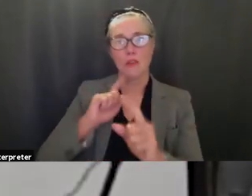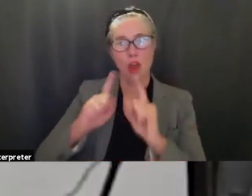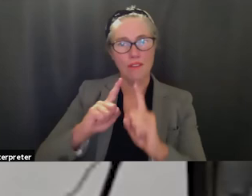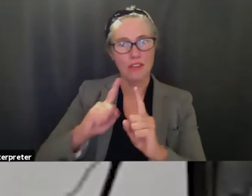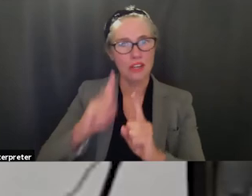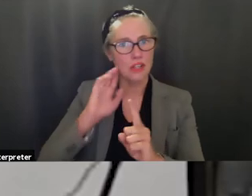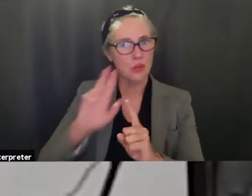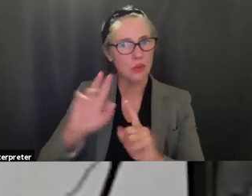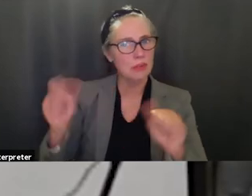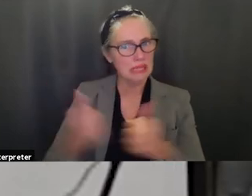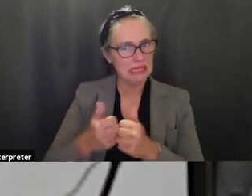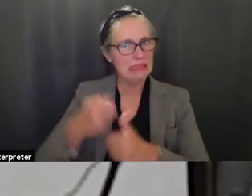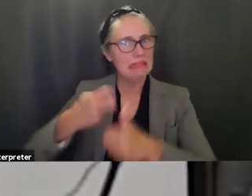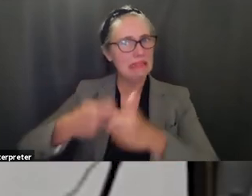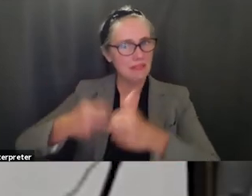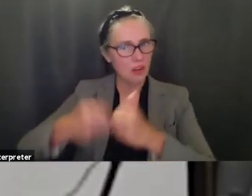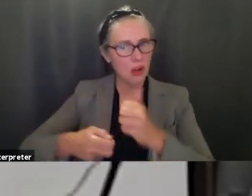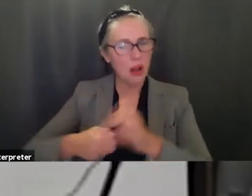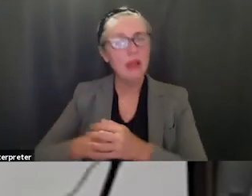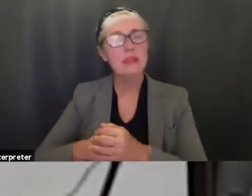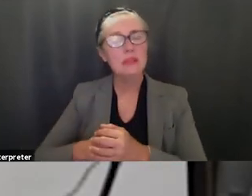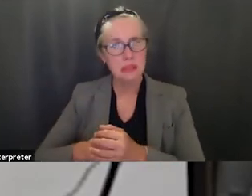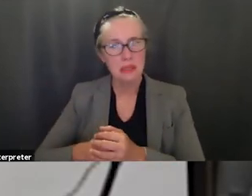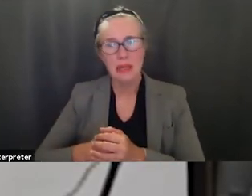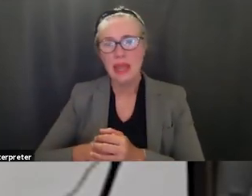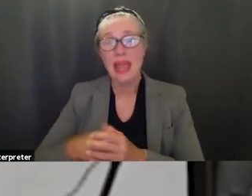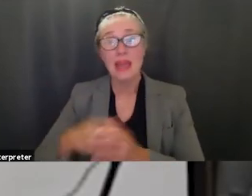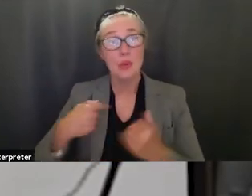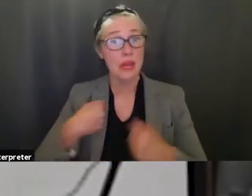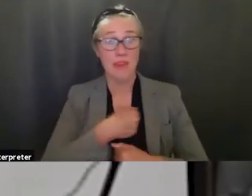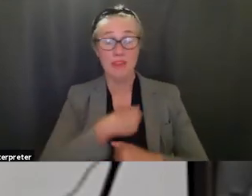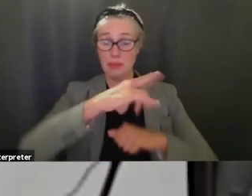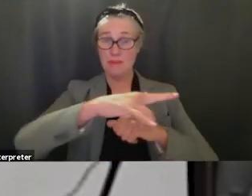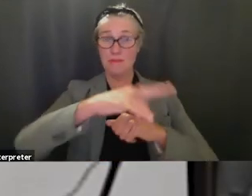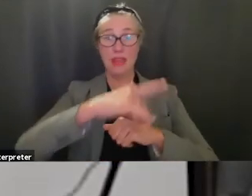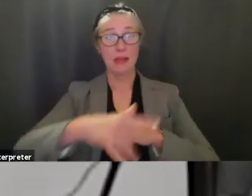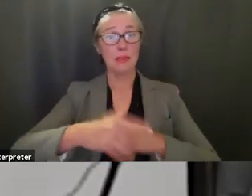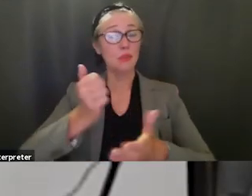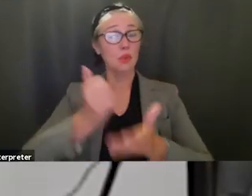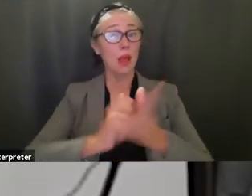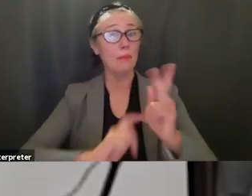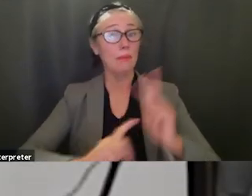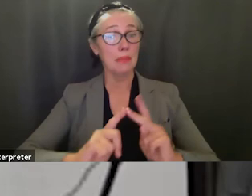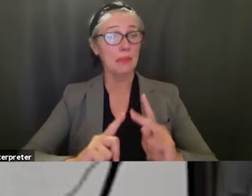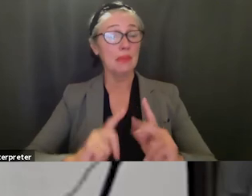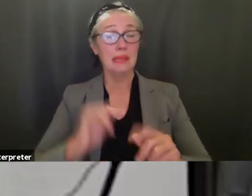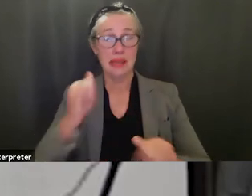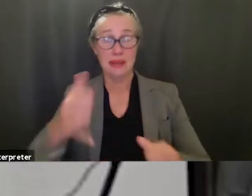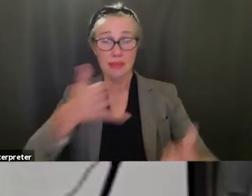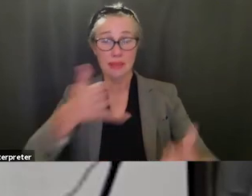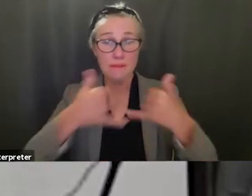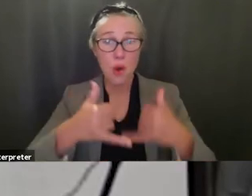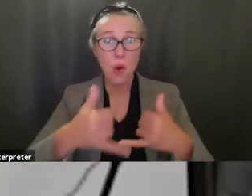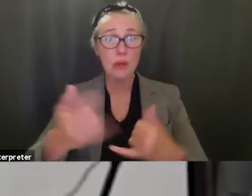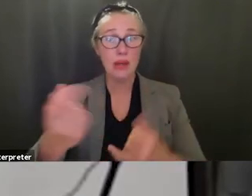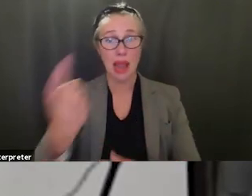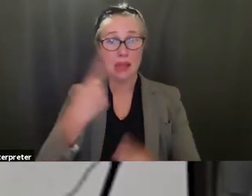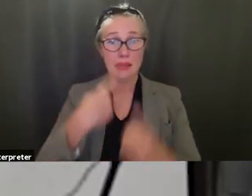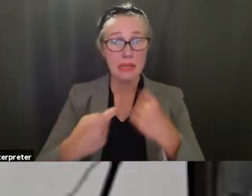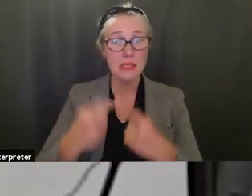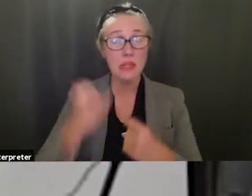to be at the other end of the phone to answer questions and help coach our administrators through this as